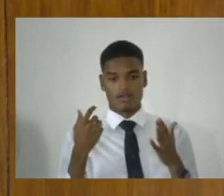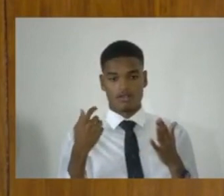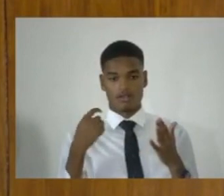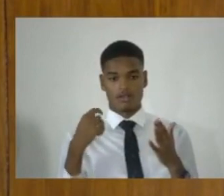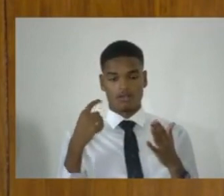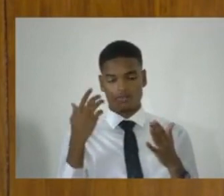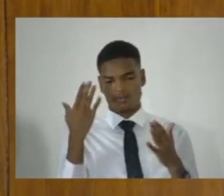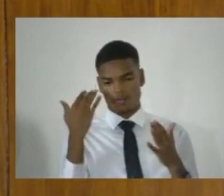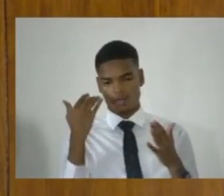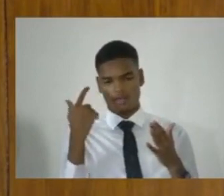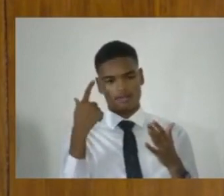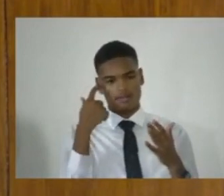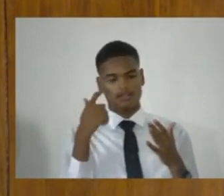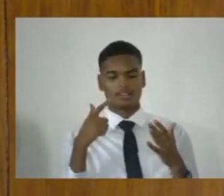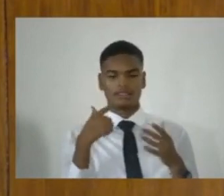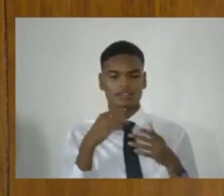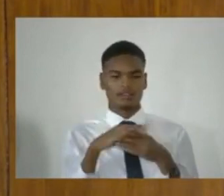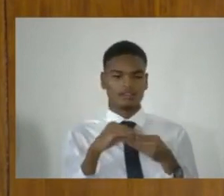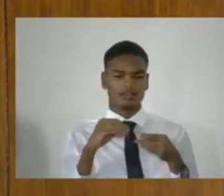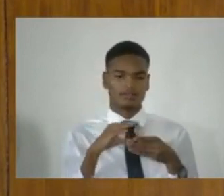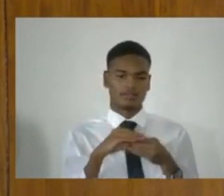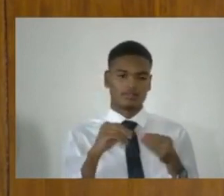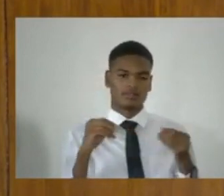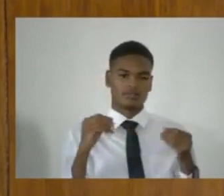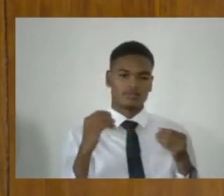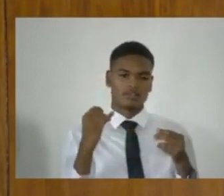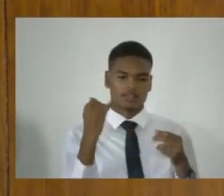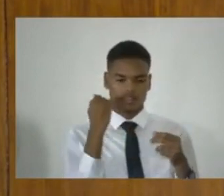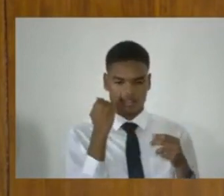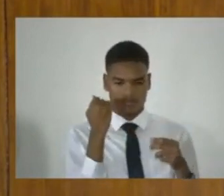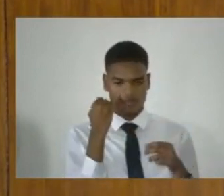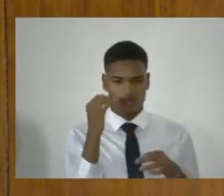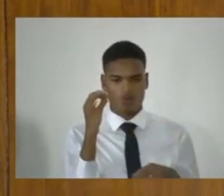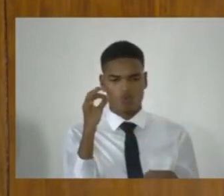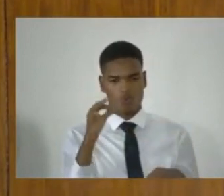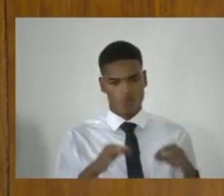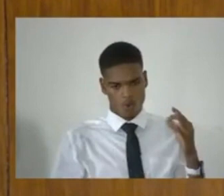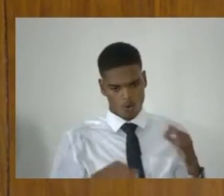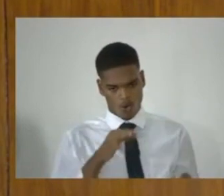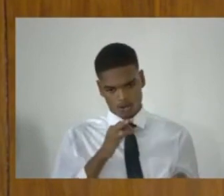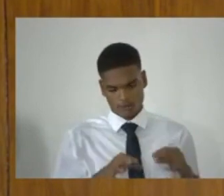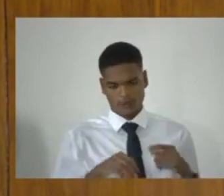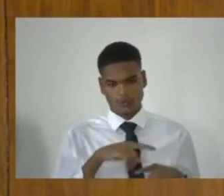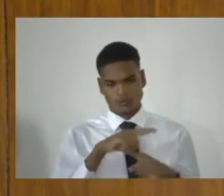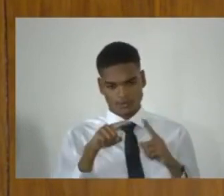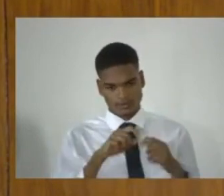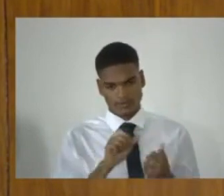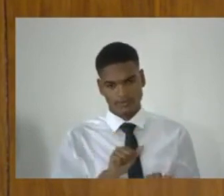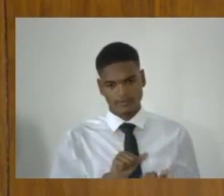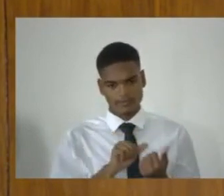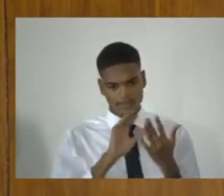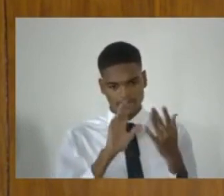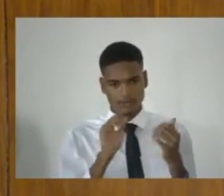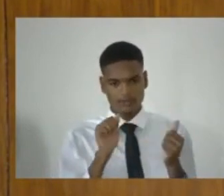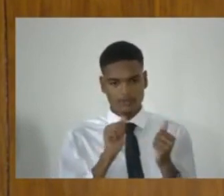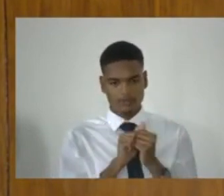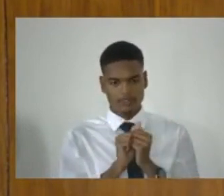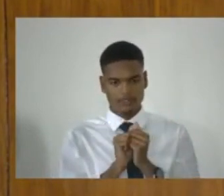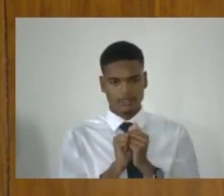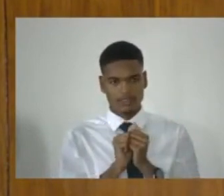it says that if the court, when faced with a prescribed